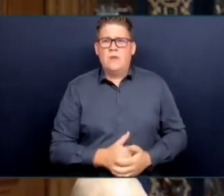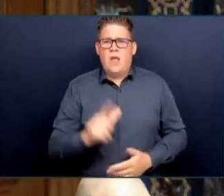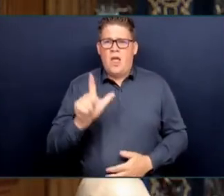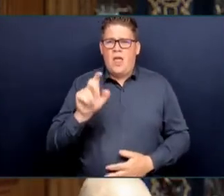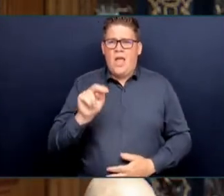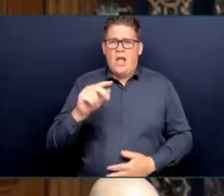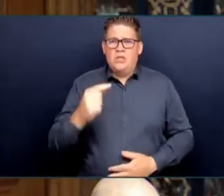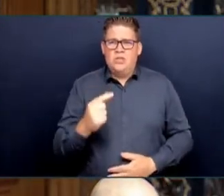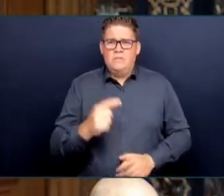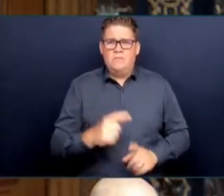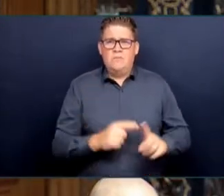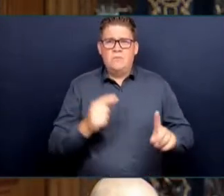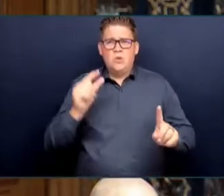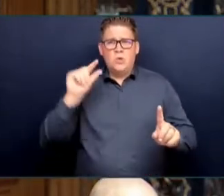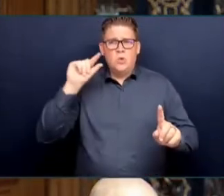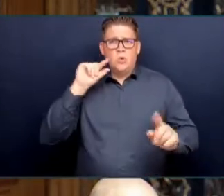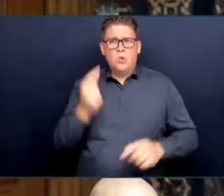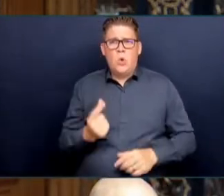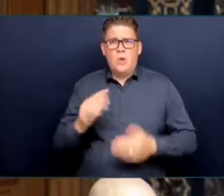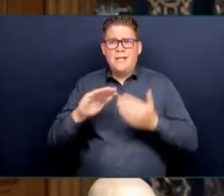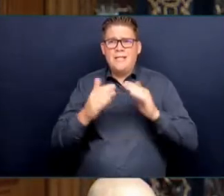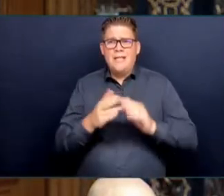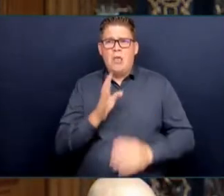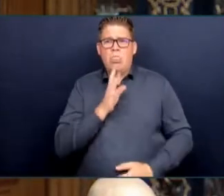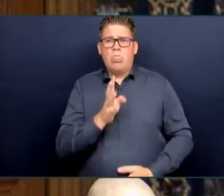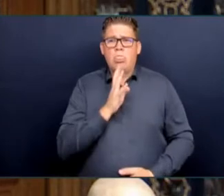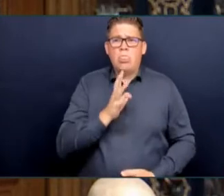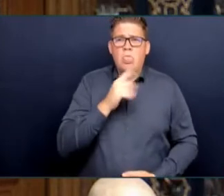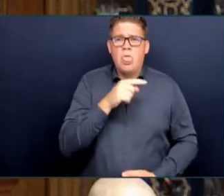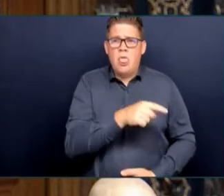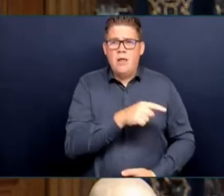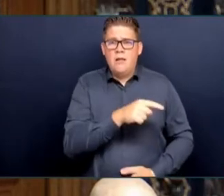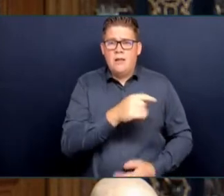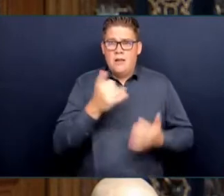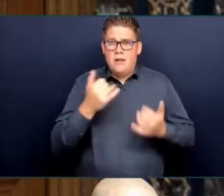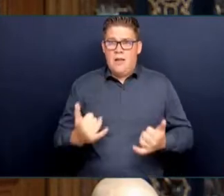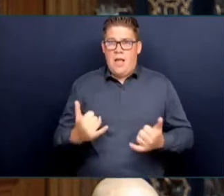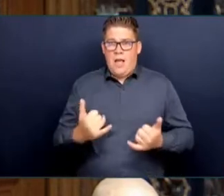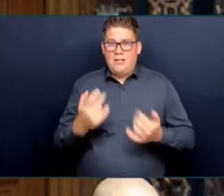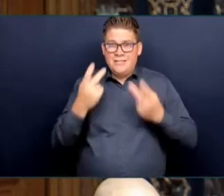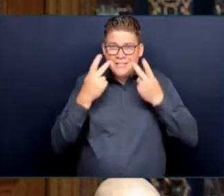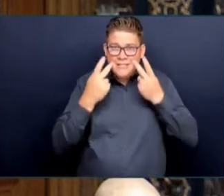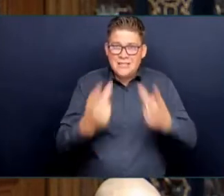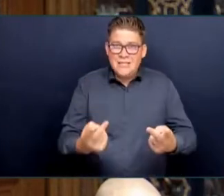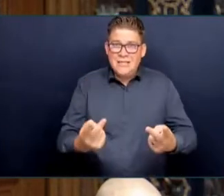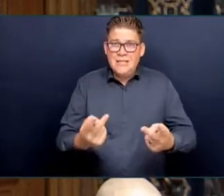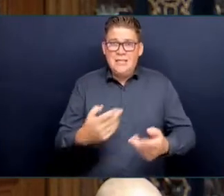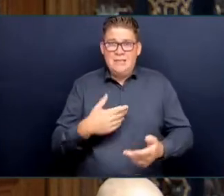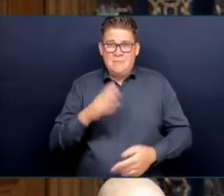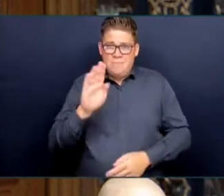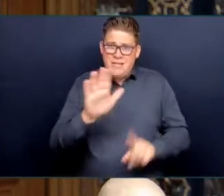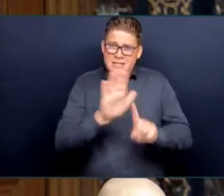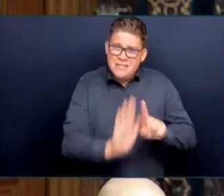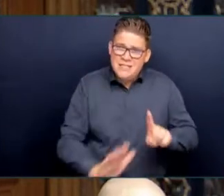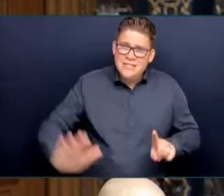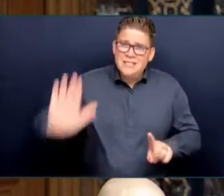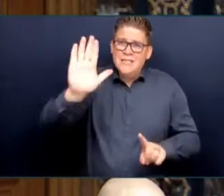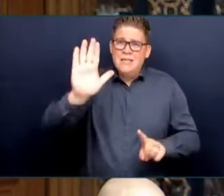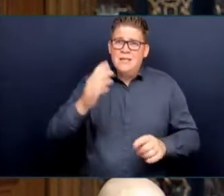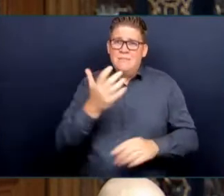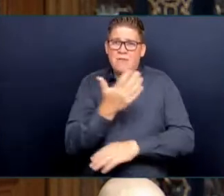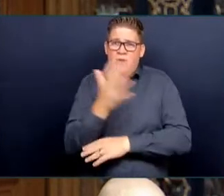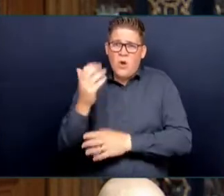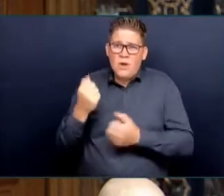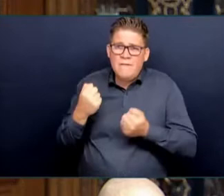on actual smoke from wildfires burning right now. And we are in the driest 90-day period in Victoria's